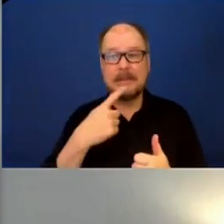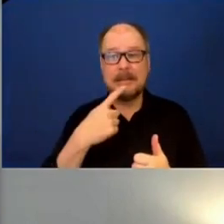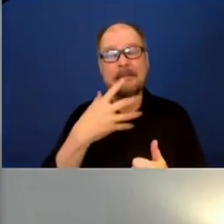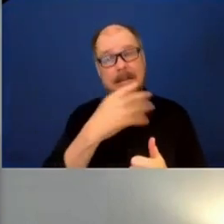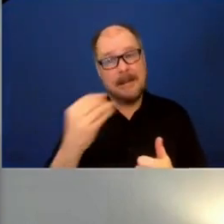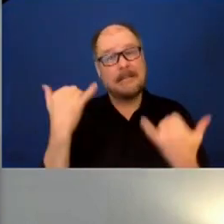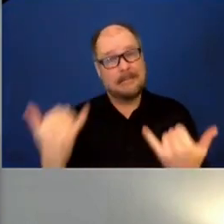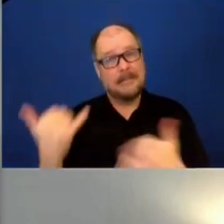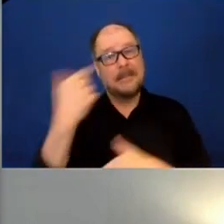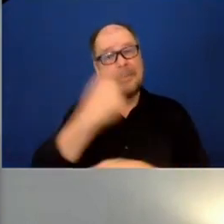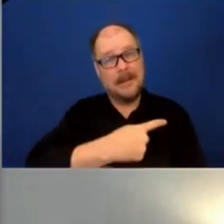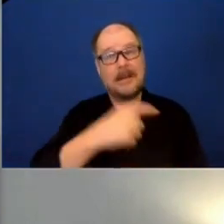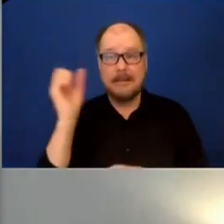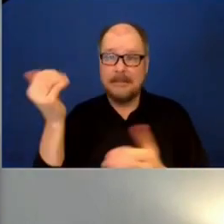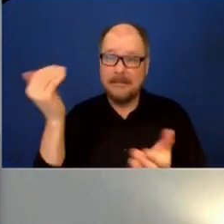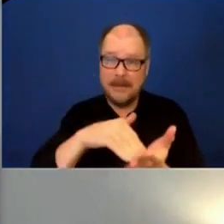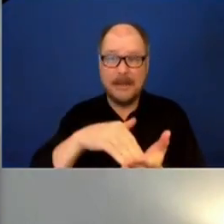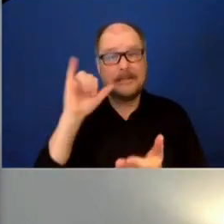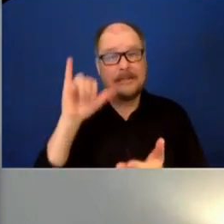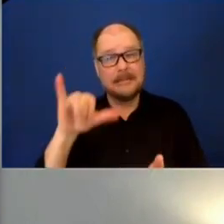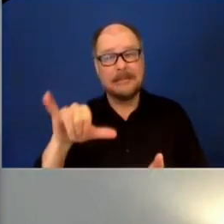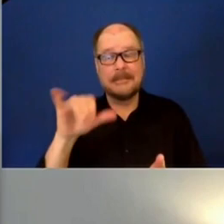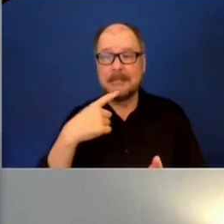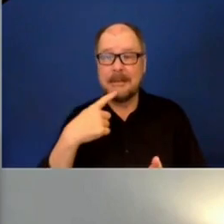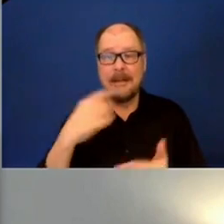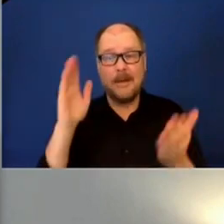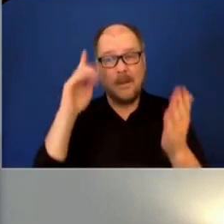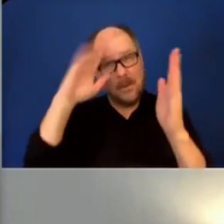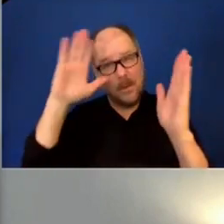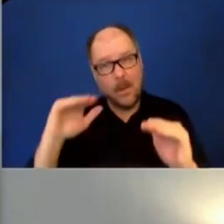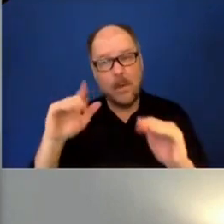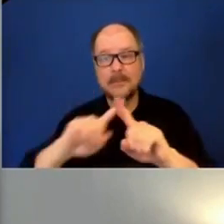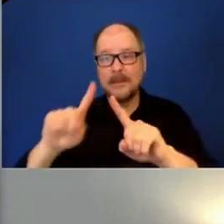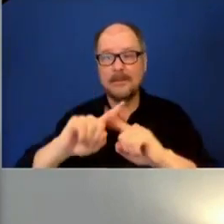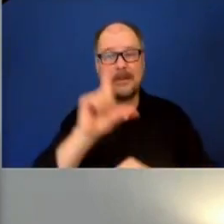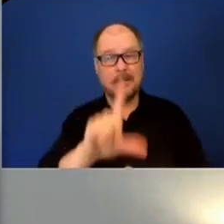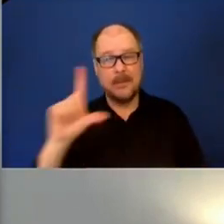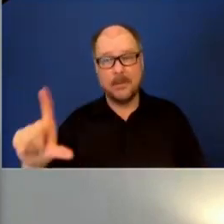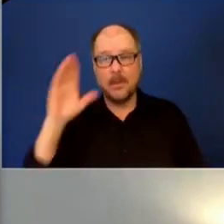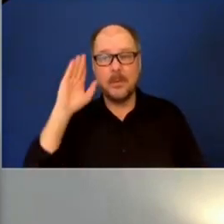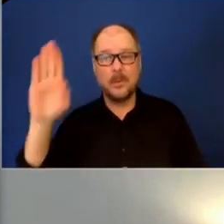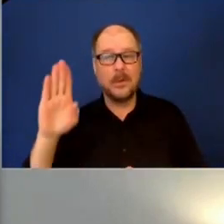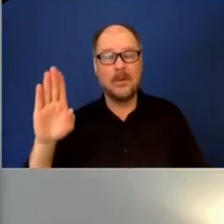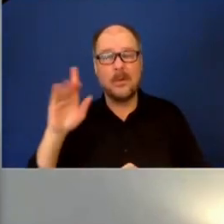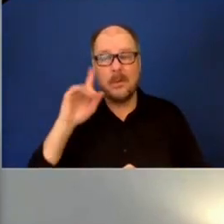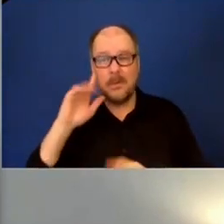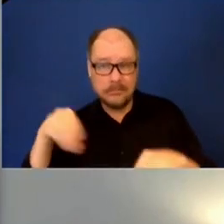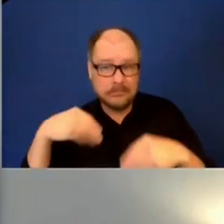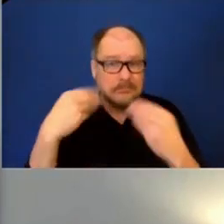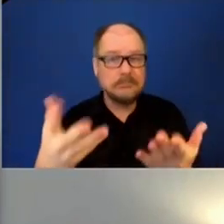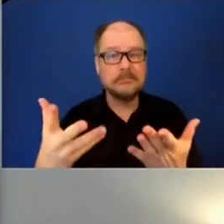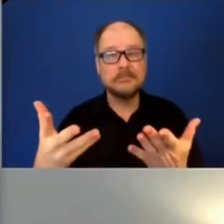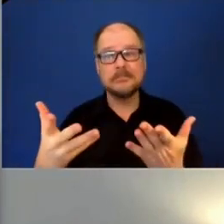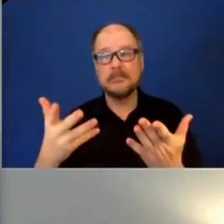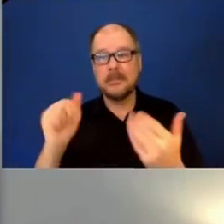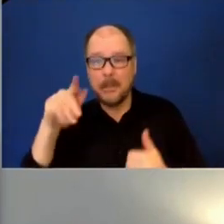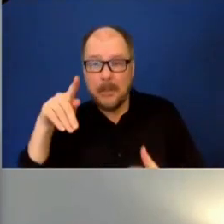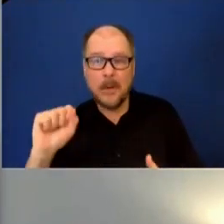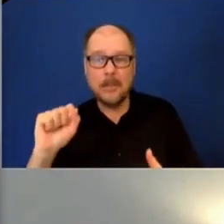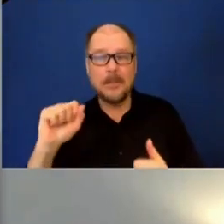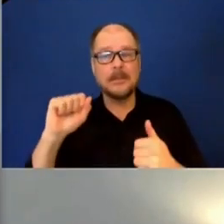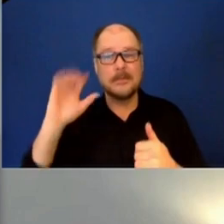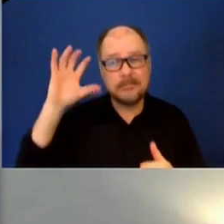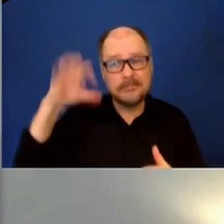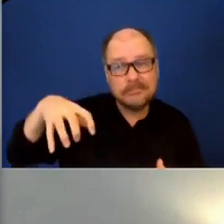is, you know, we really hope that our landlords will step up and help facilitate helping us find units so we can put some of these folks. So,